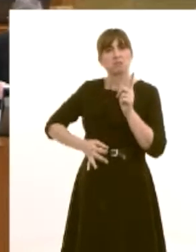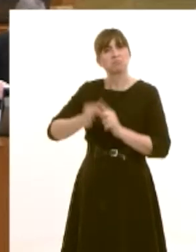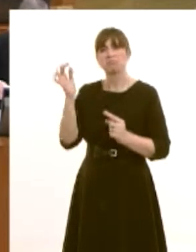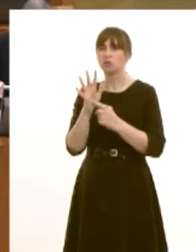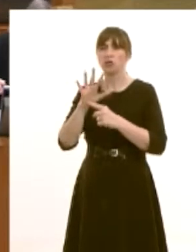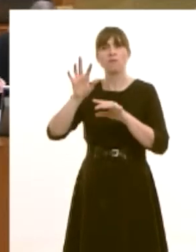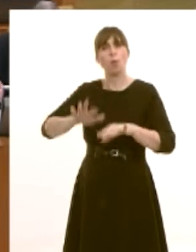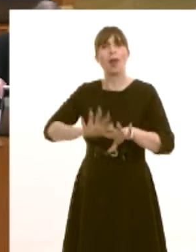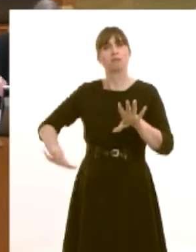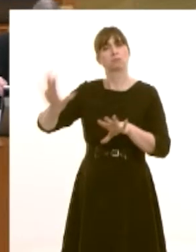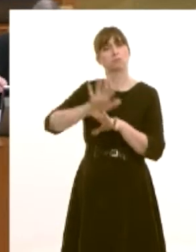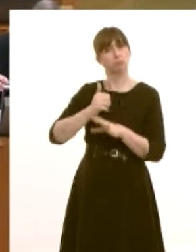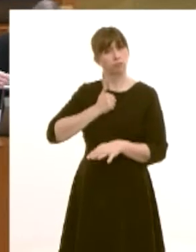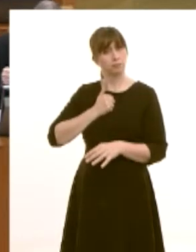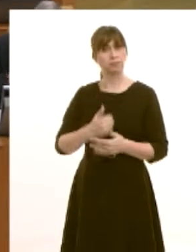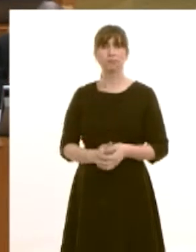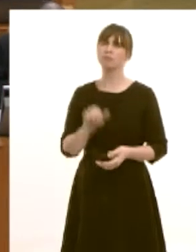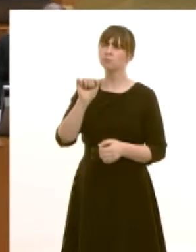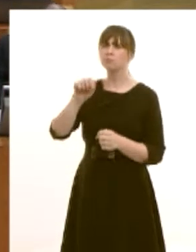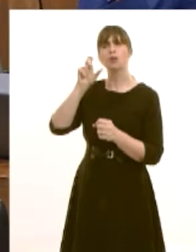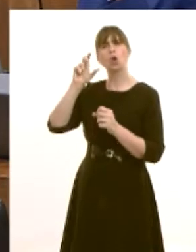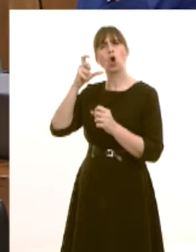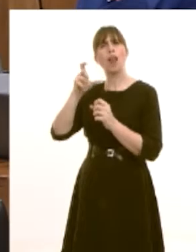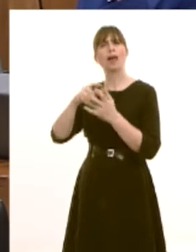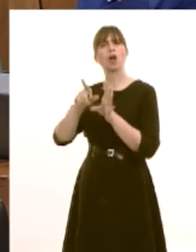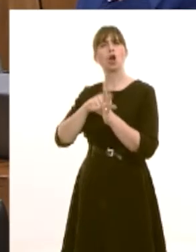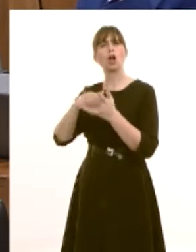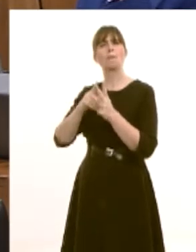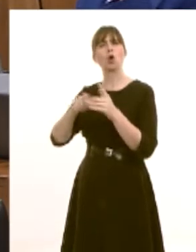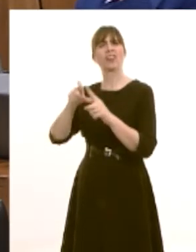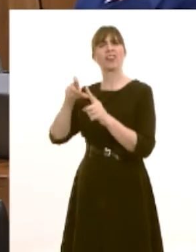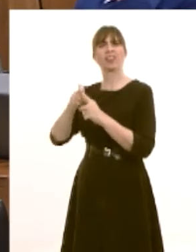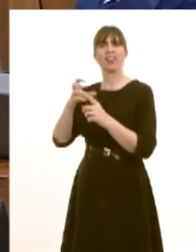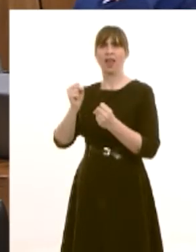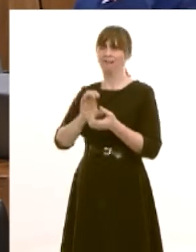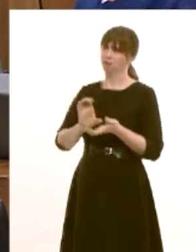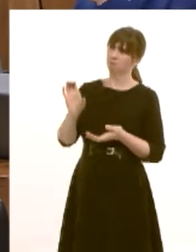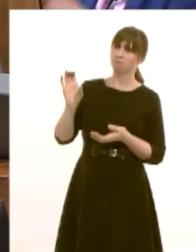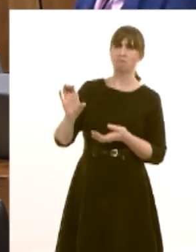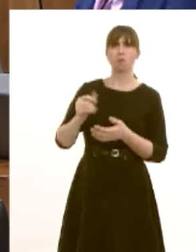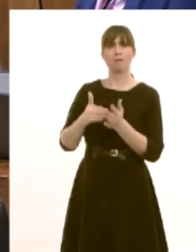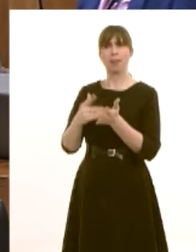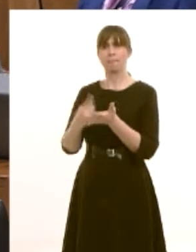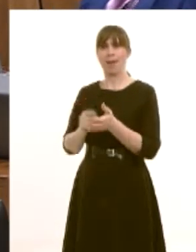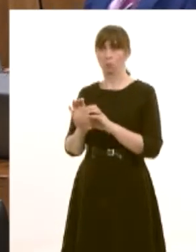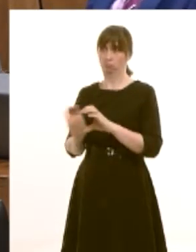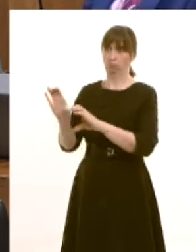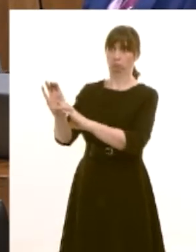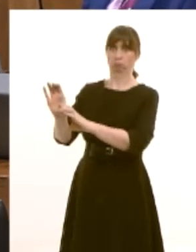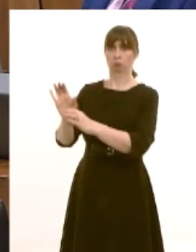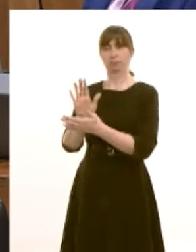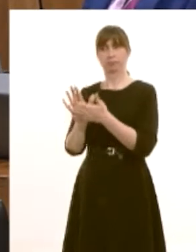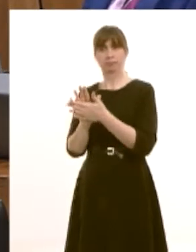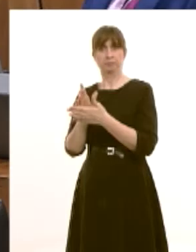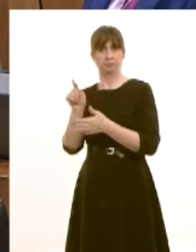absolutely uh colleague of camoyth has been allocated 11 million pounds of welsh government funding towards the scheme it'll provide